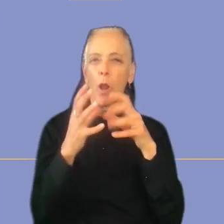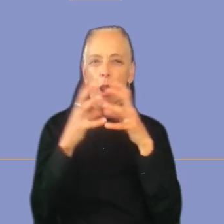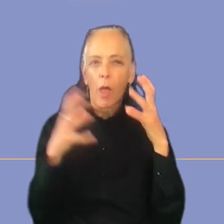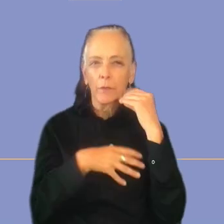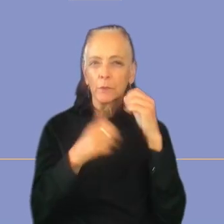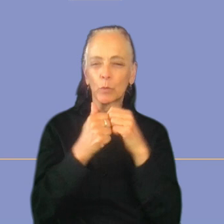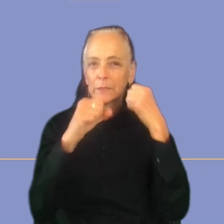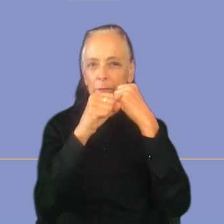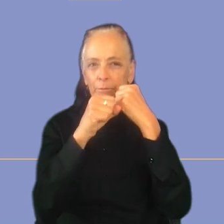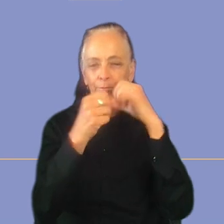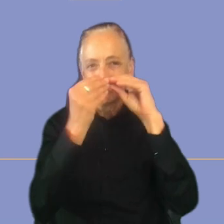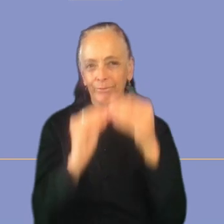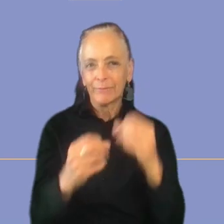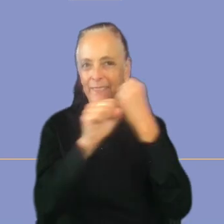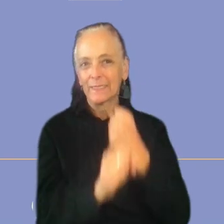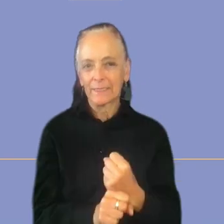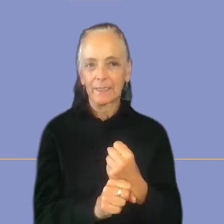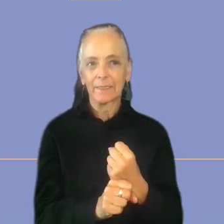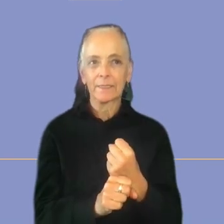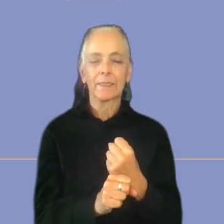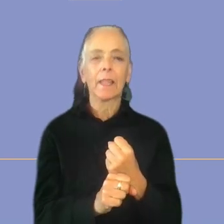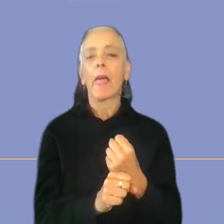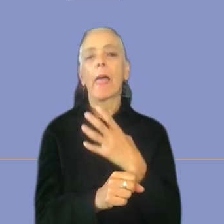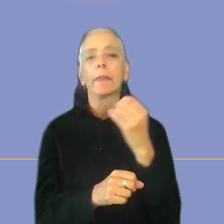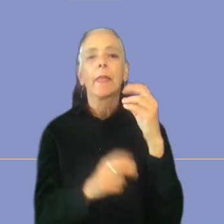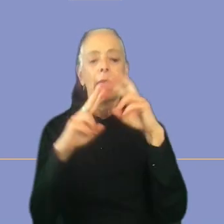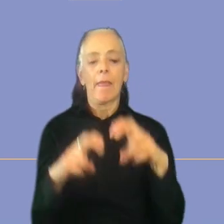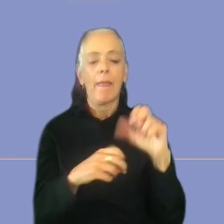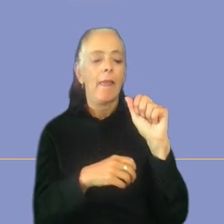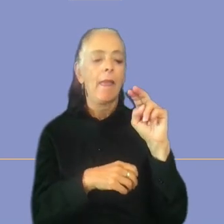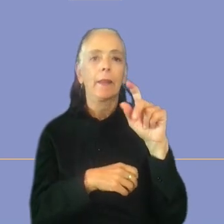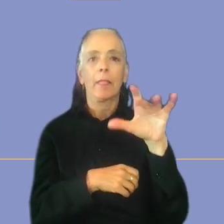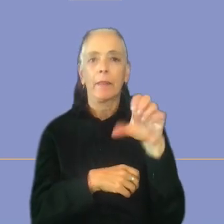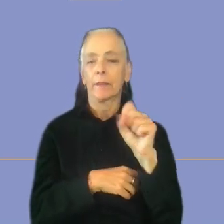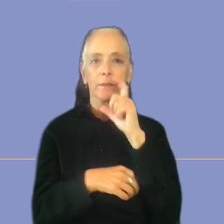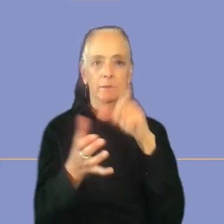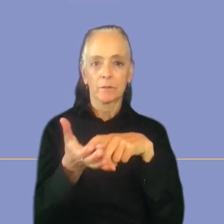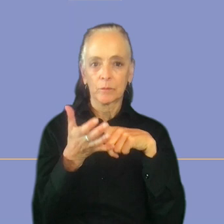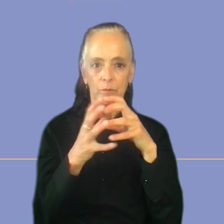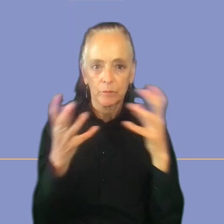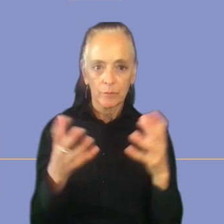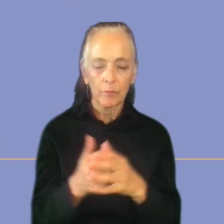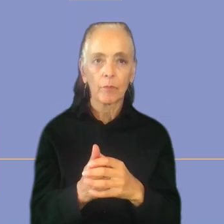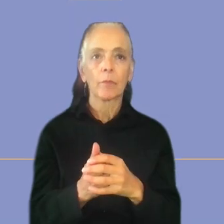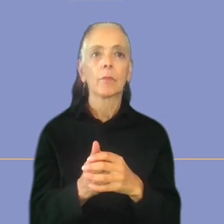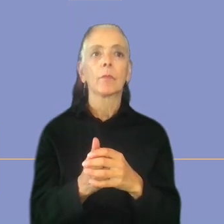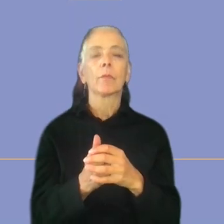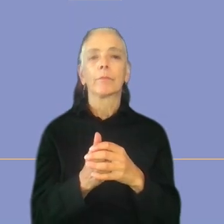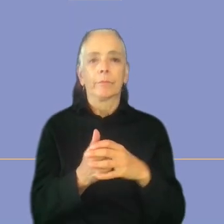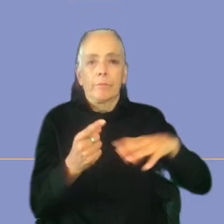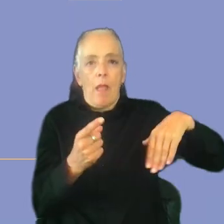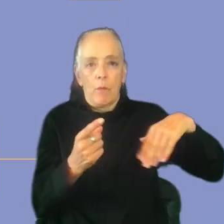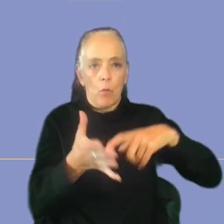statistics, as you can see, and this is the same for analytics, which is really not something they need to really master yet at